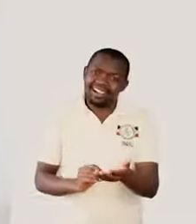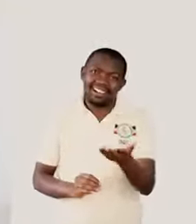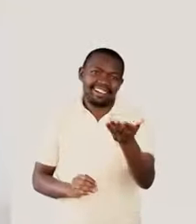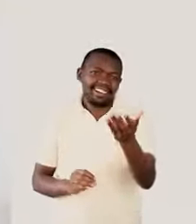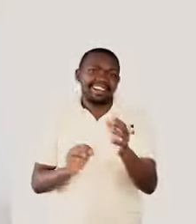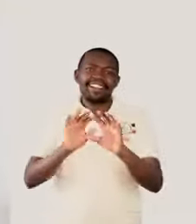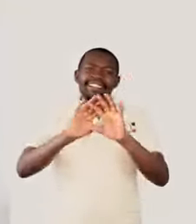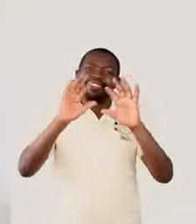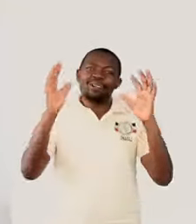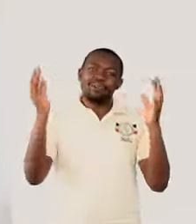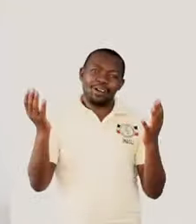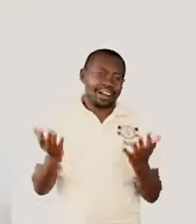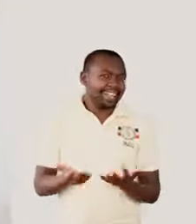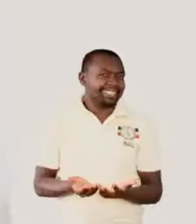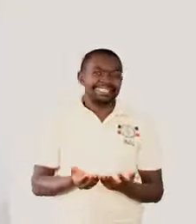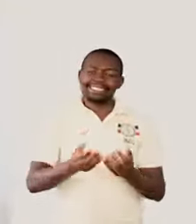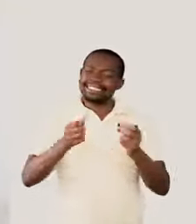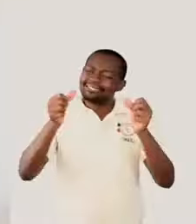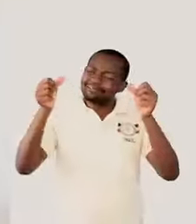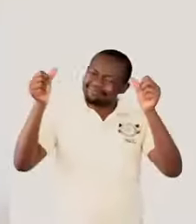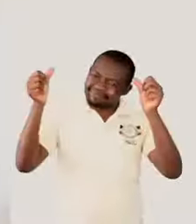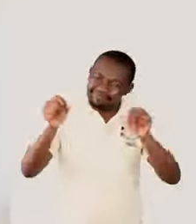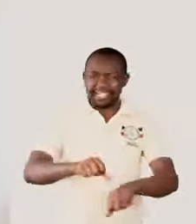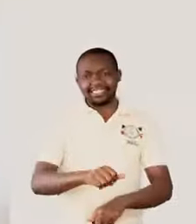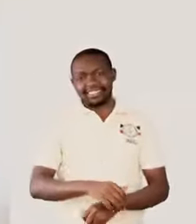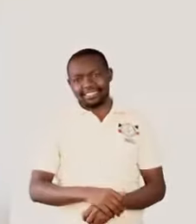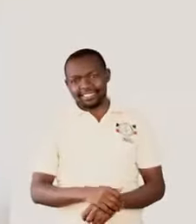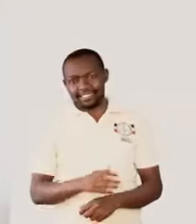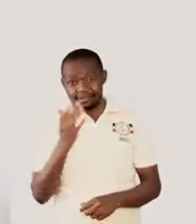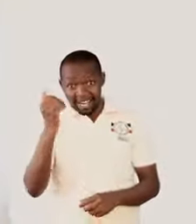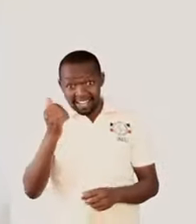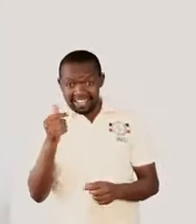if there was no knowledge of chemistry.